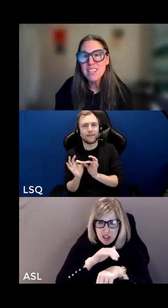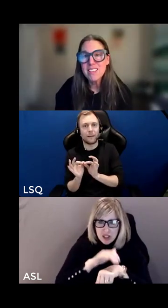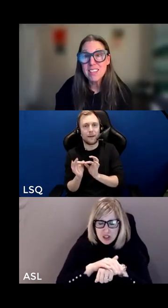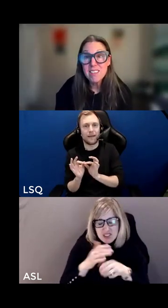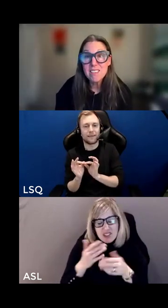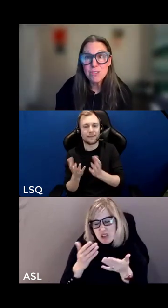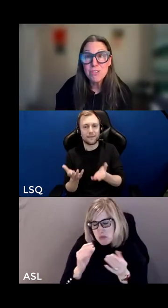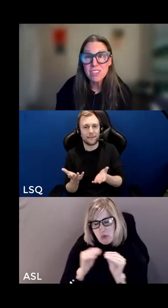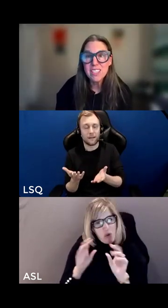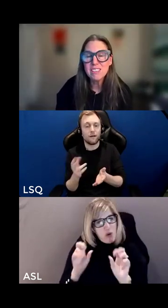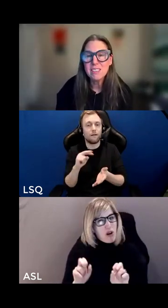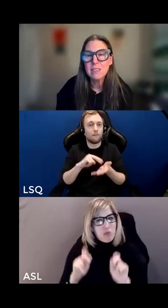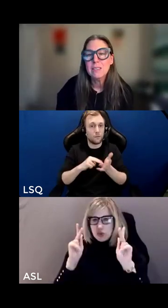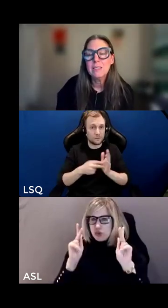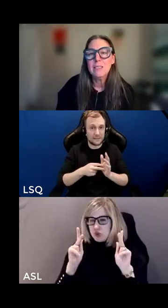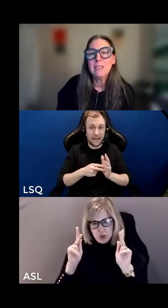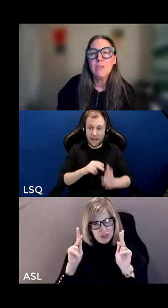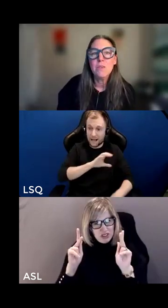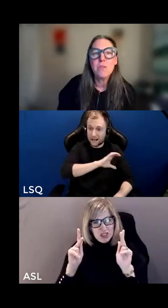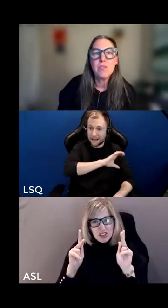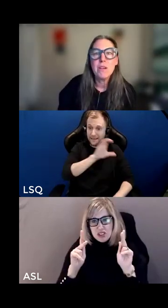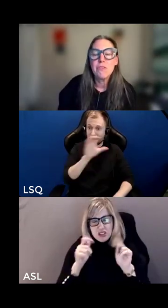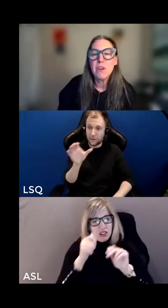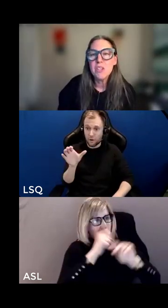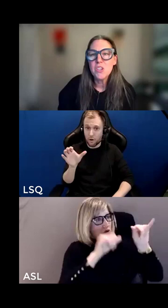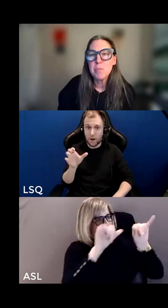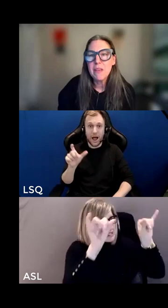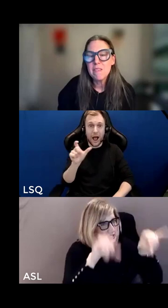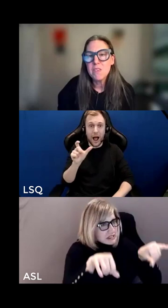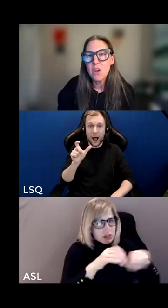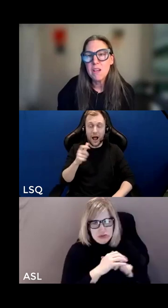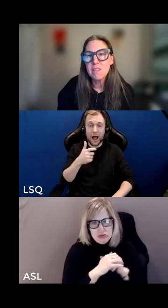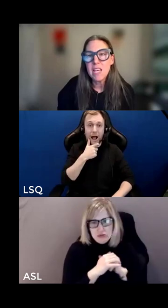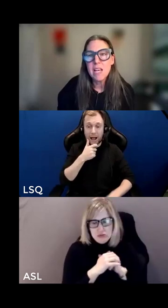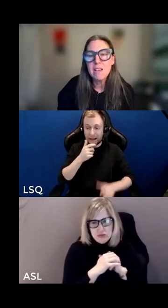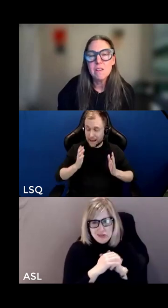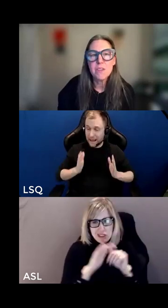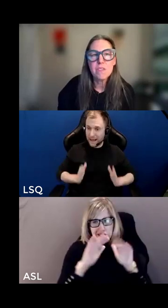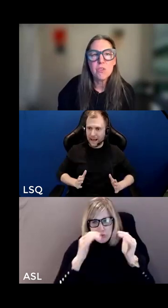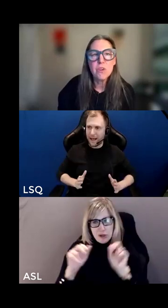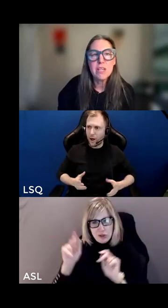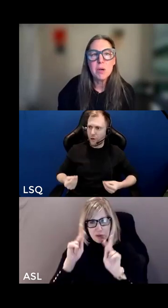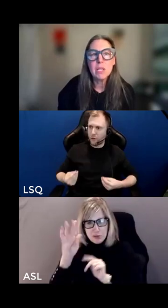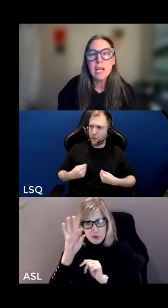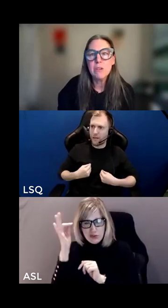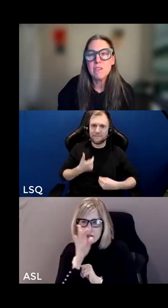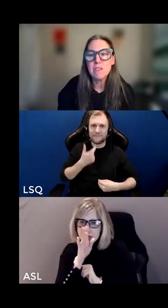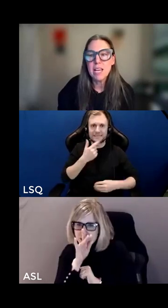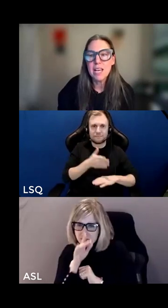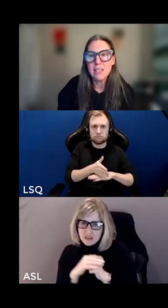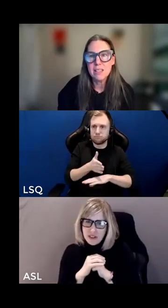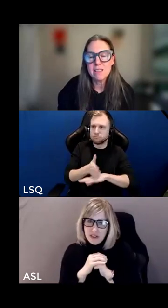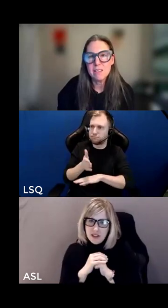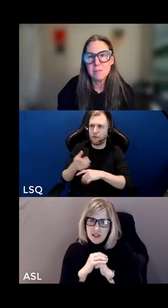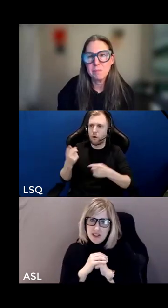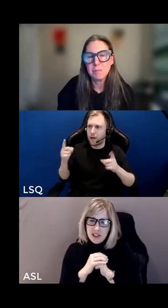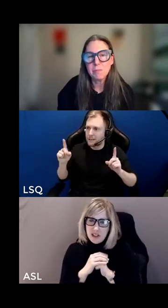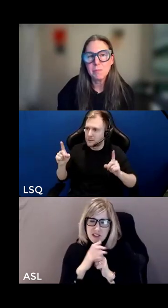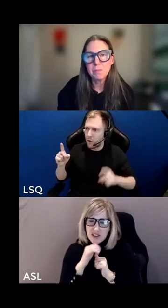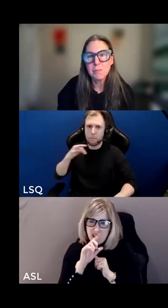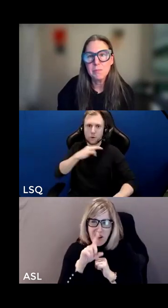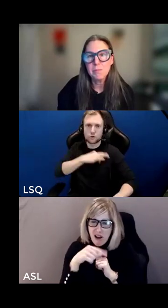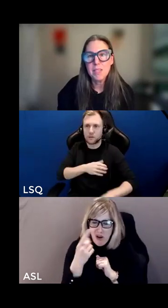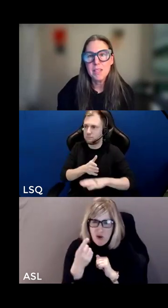opportunities for those who speak french but that's not the end of the story about languages in canada is it